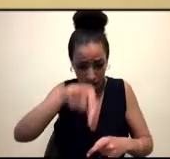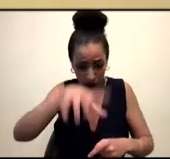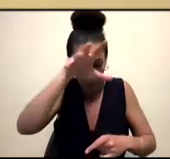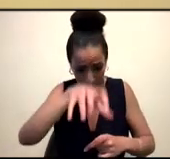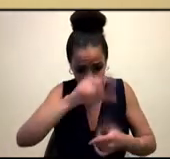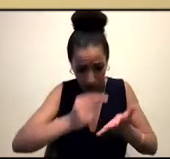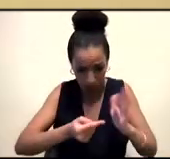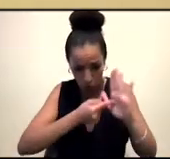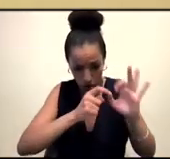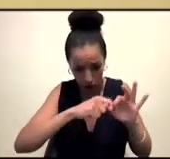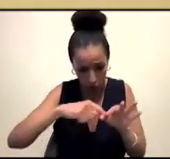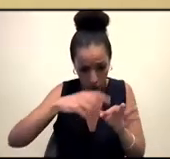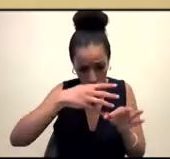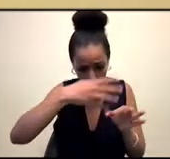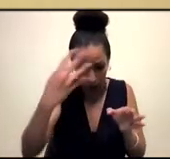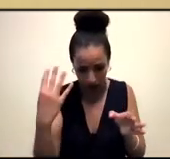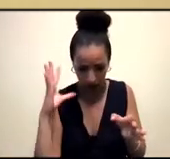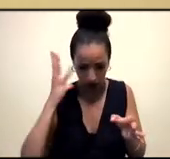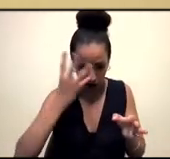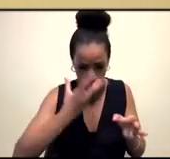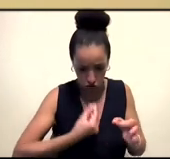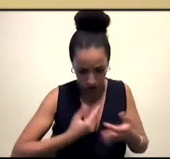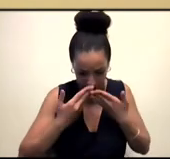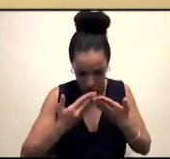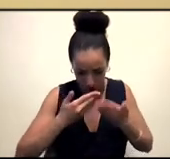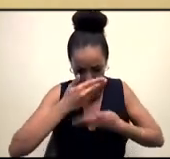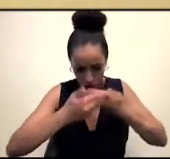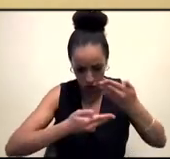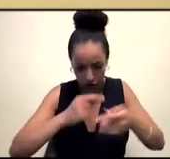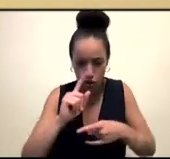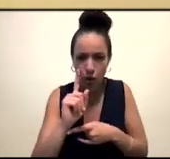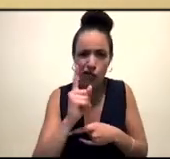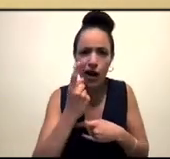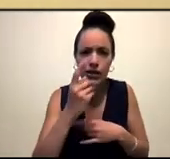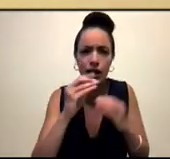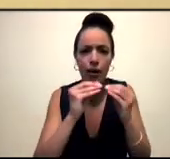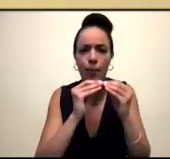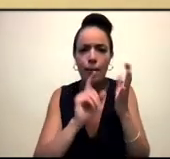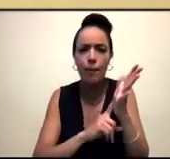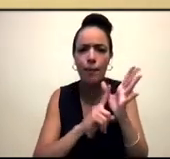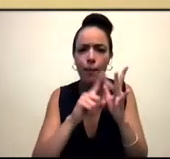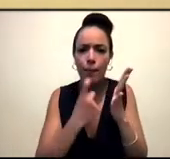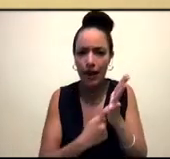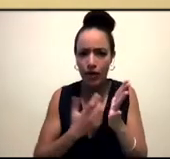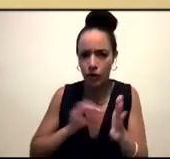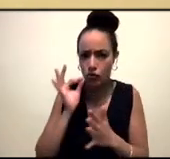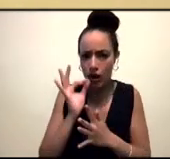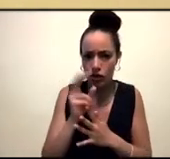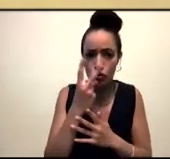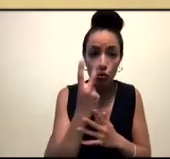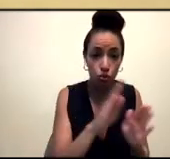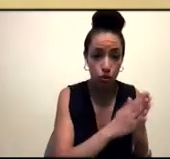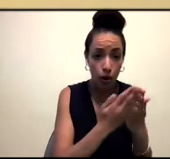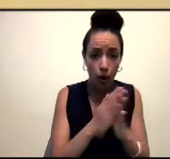Muslim stories. So to start with Blair, this, so you've written two books, and they're both